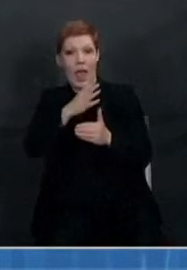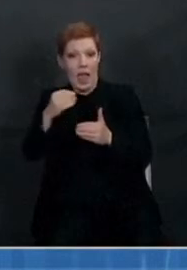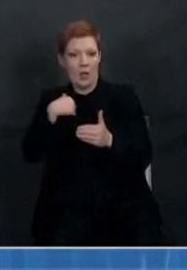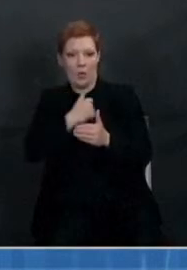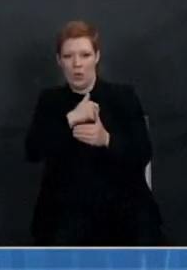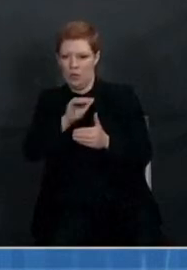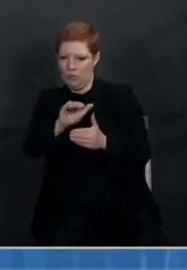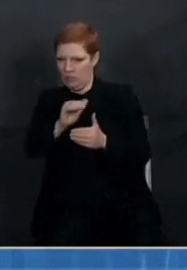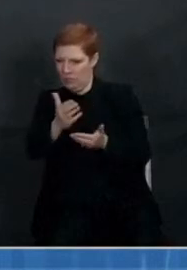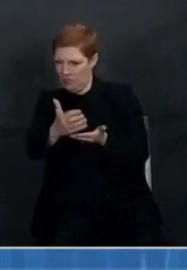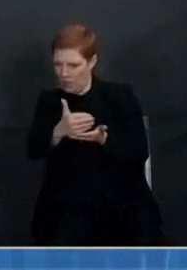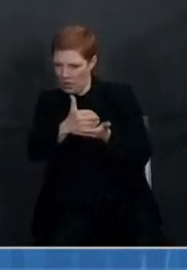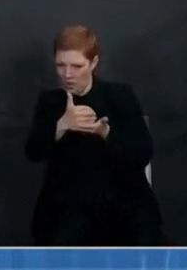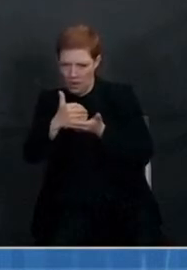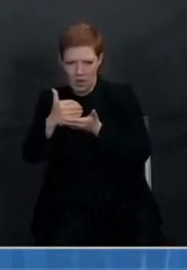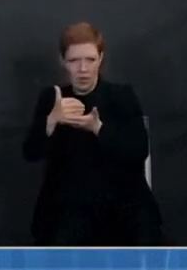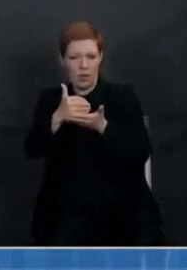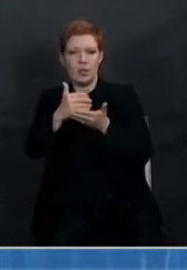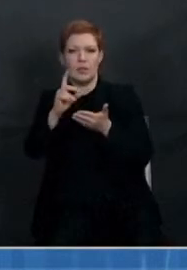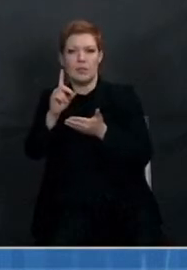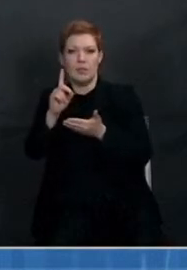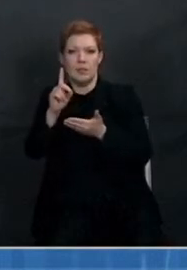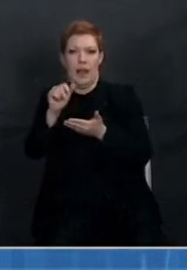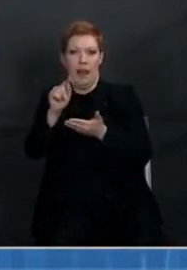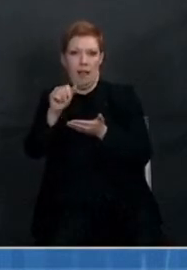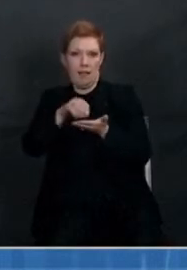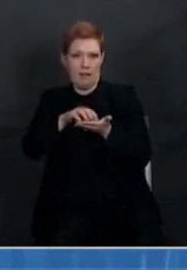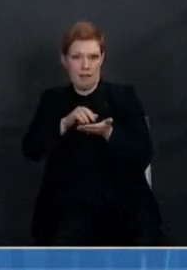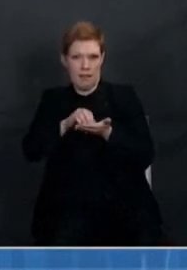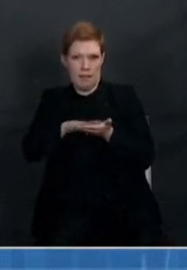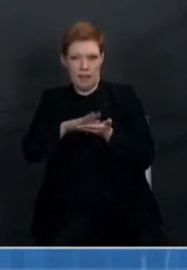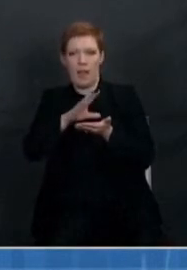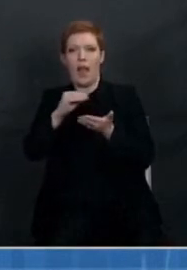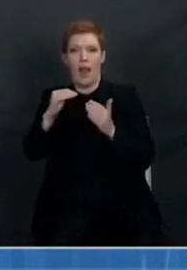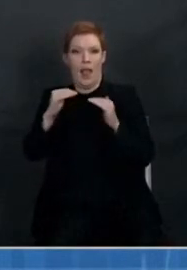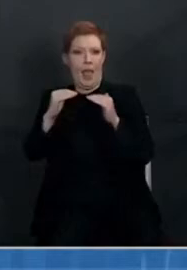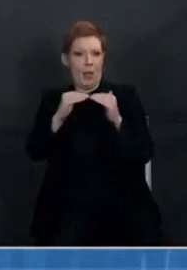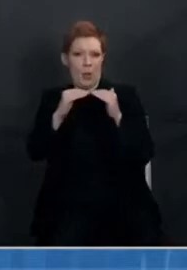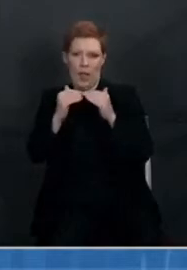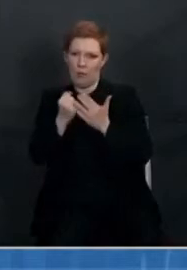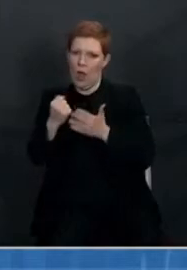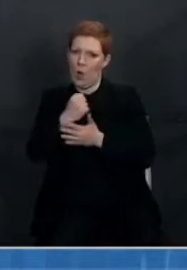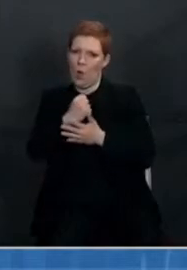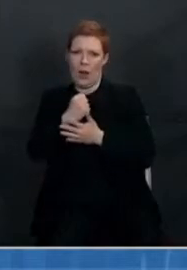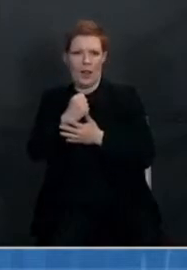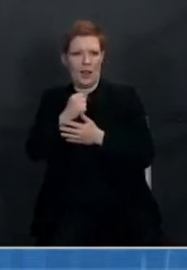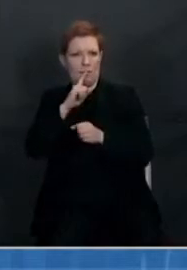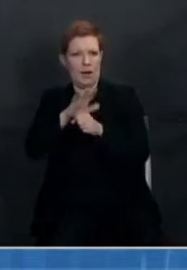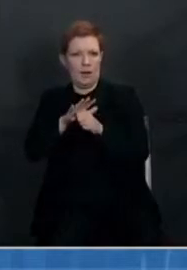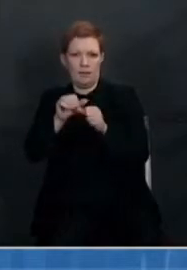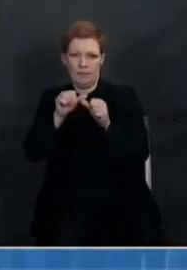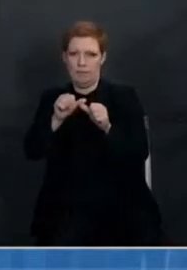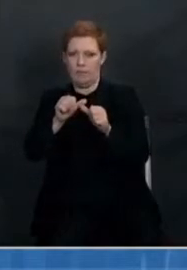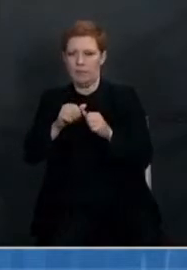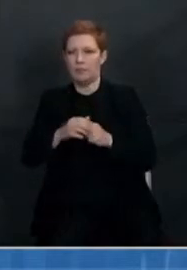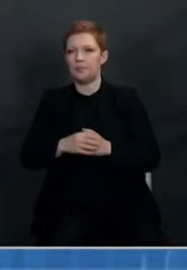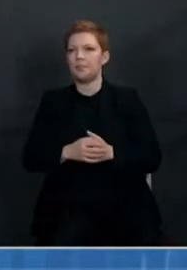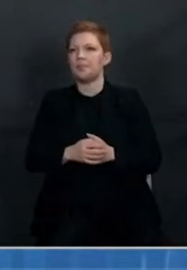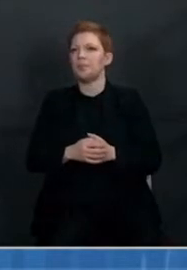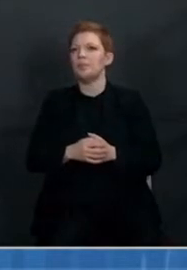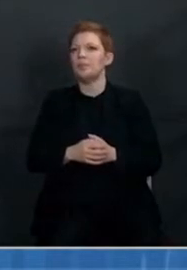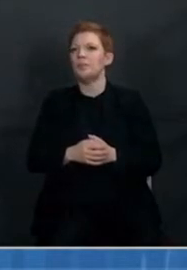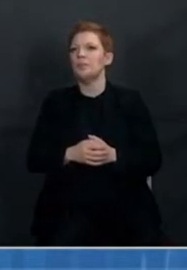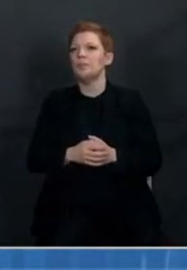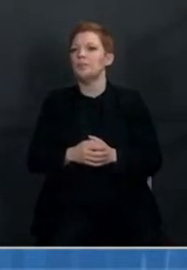for equity, equity priorities. Yeah. So we are, of course, a lot of